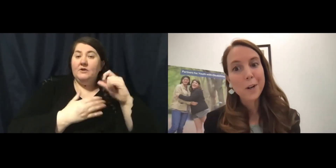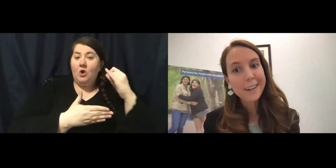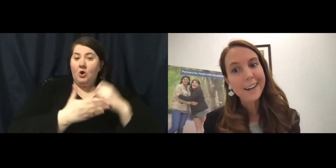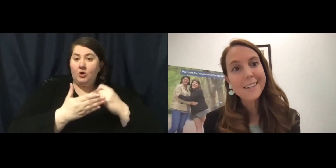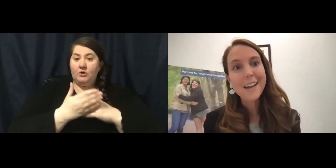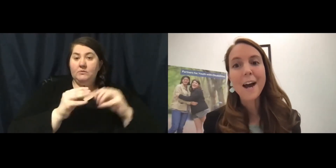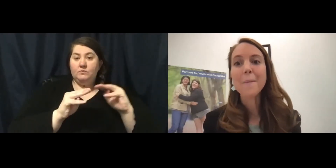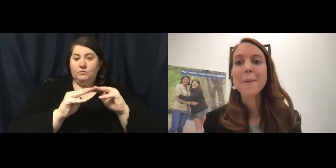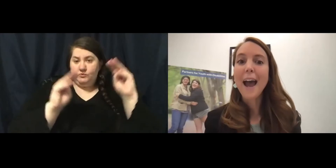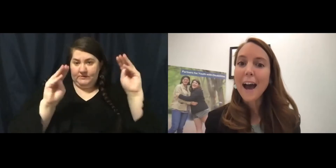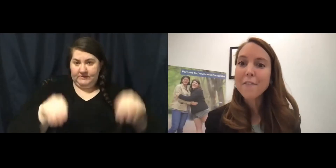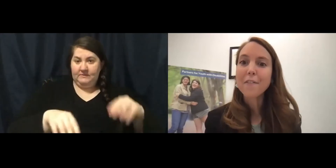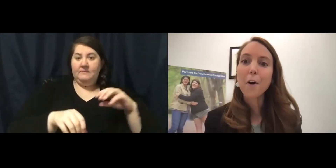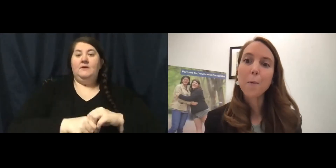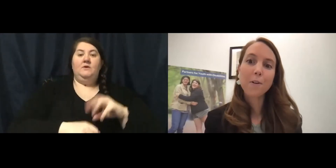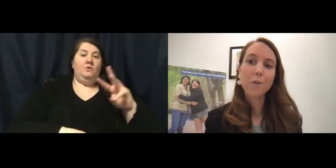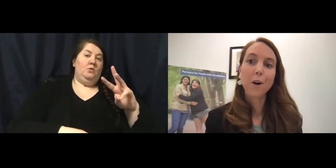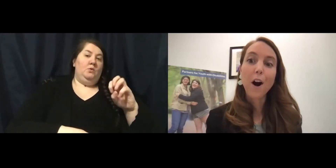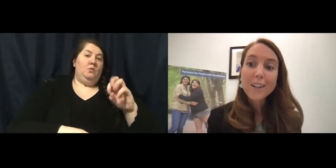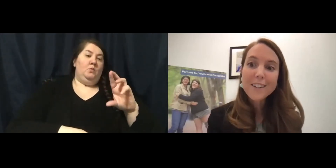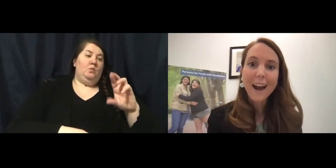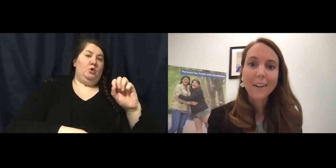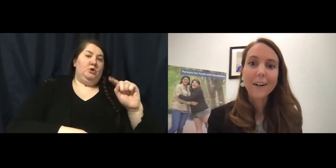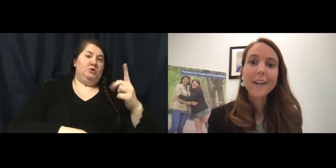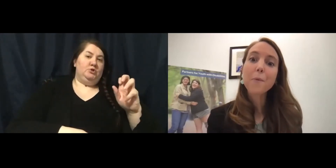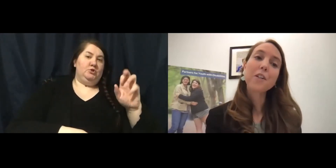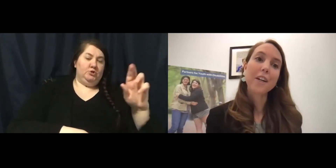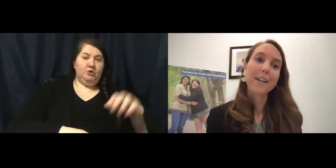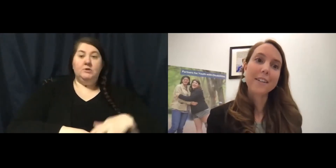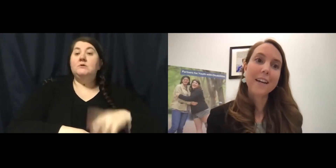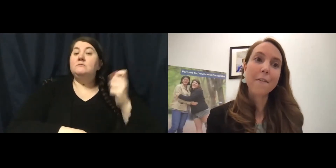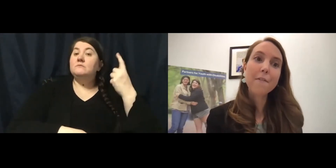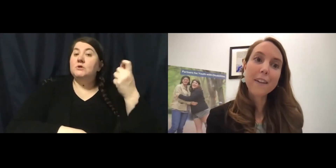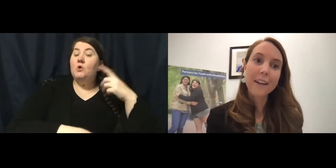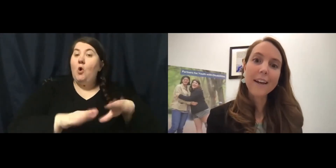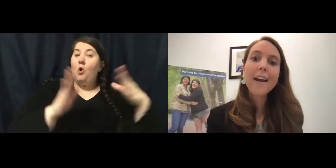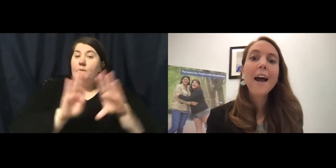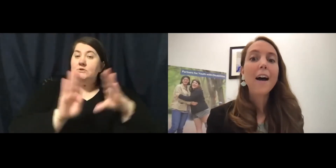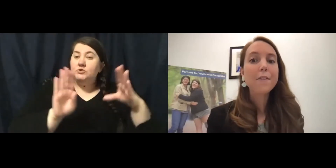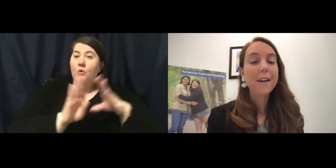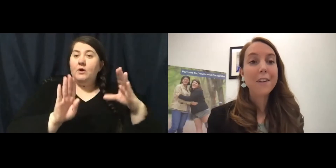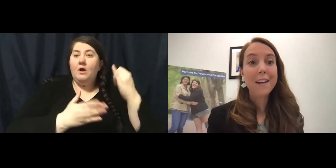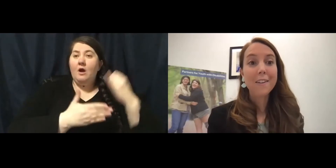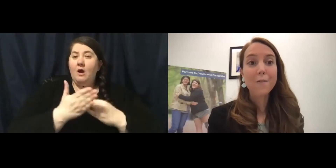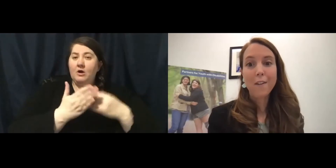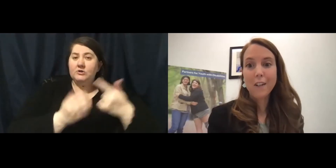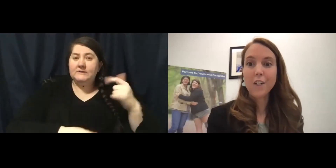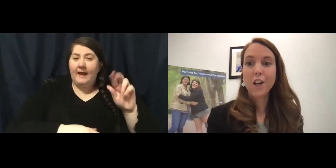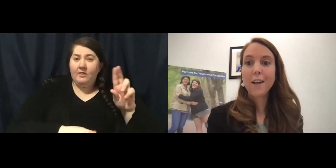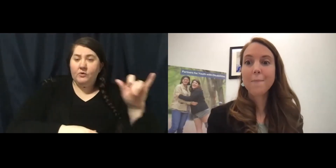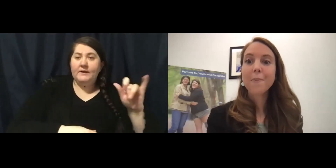joining us on behalf of Open Door Arts Gallery, which is an affiliate of Seven Hills